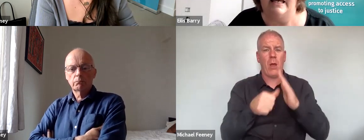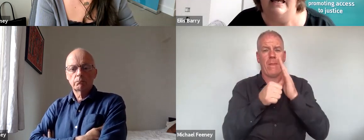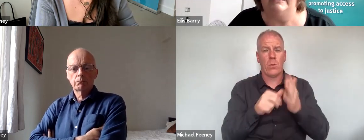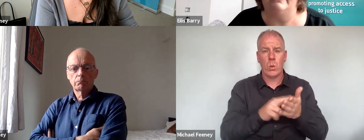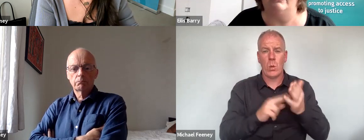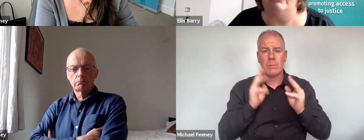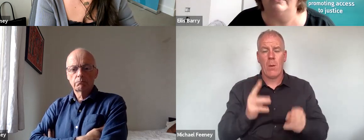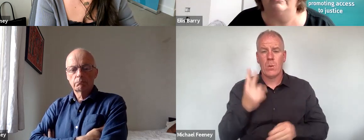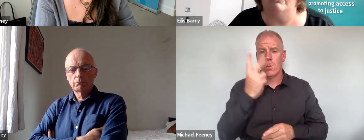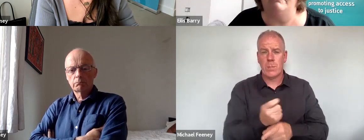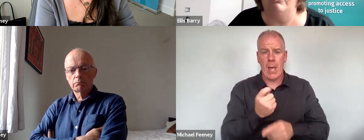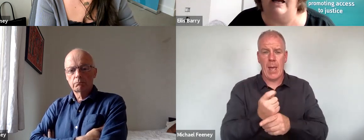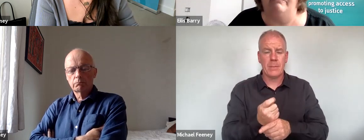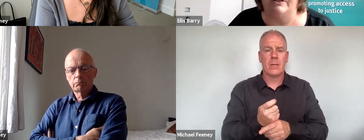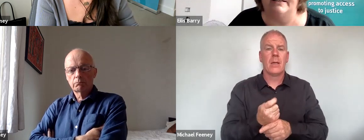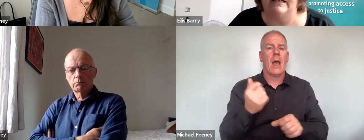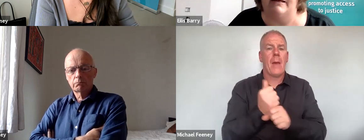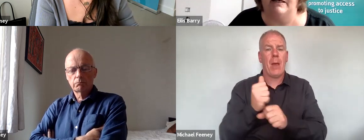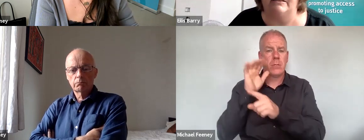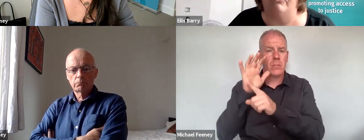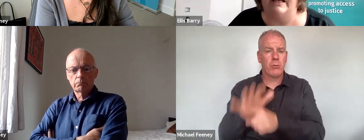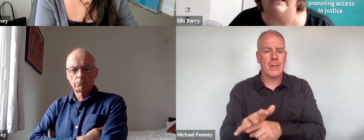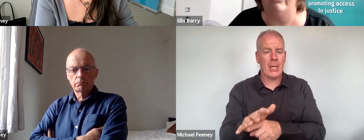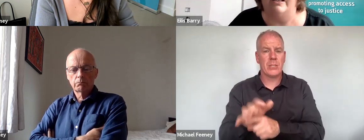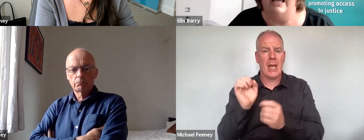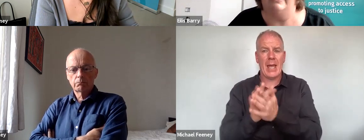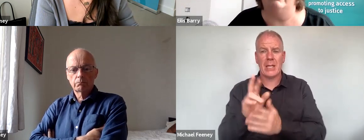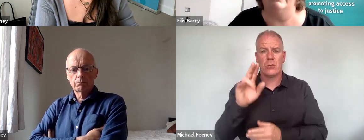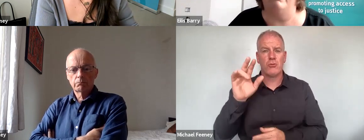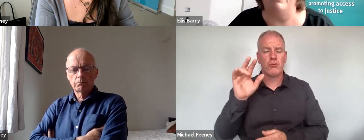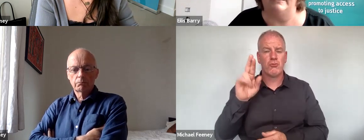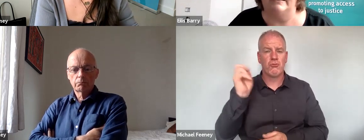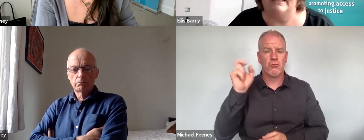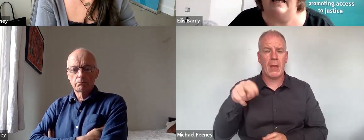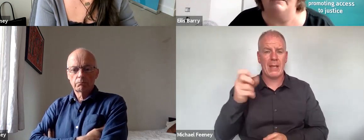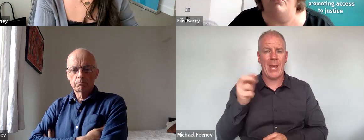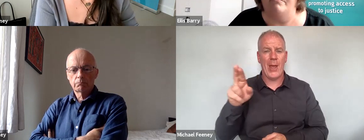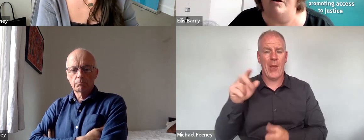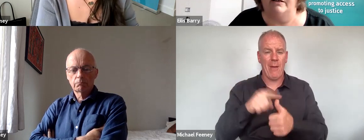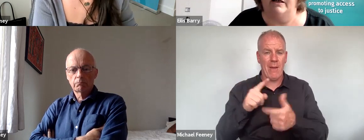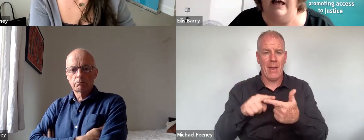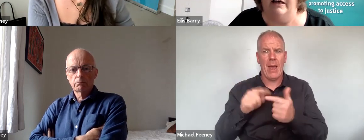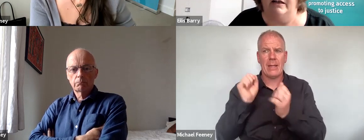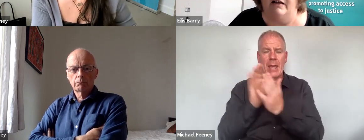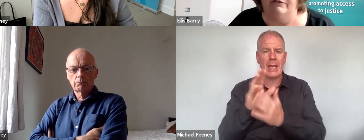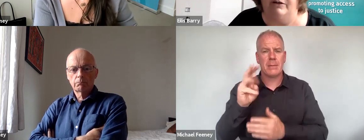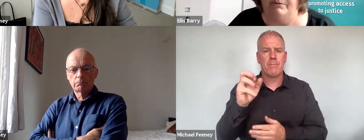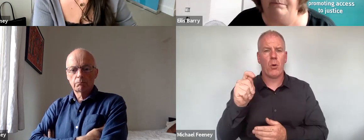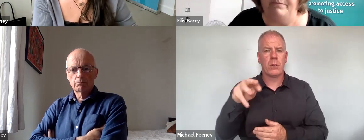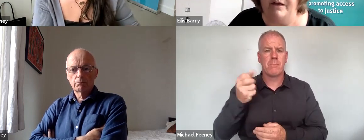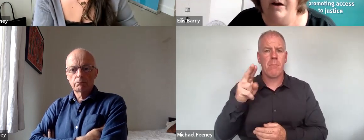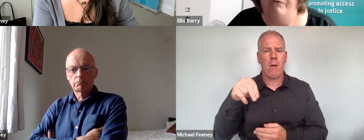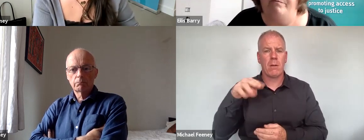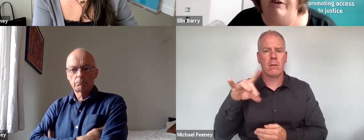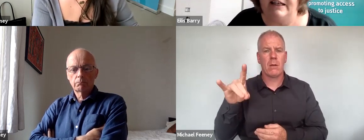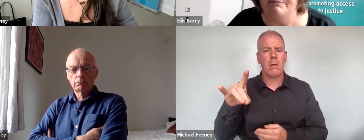twice in instituting a discriminatory advertising claim against Ryanair and also proceedings against Port Marnock Golf Club.